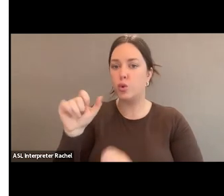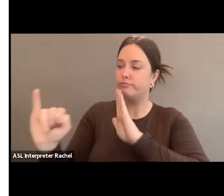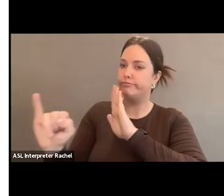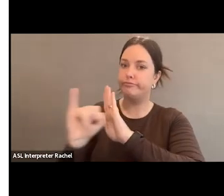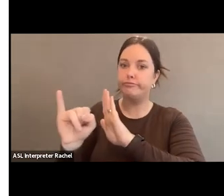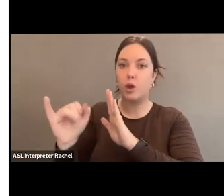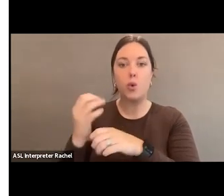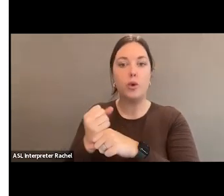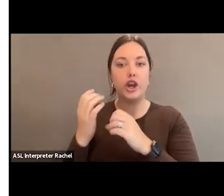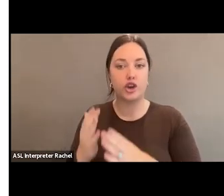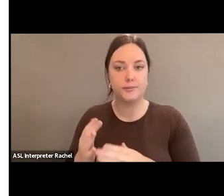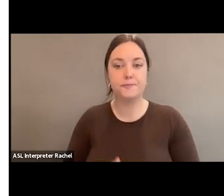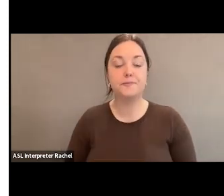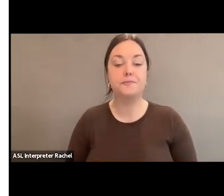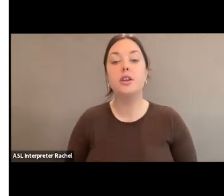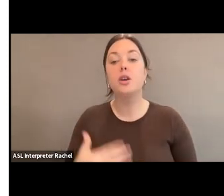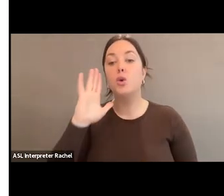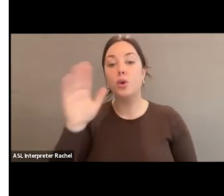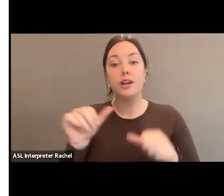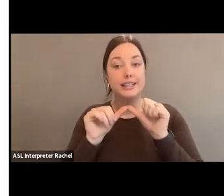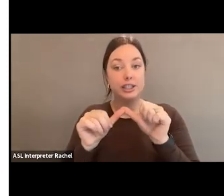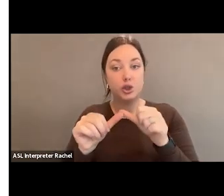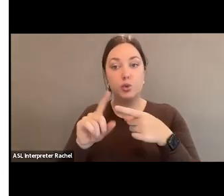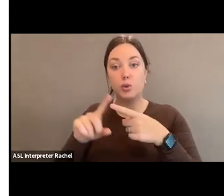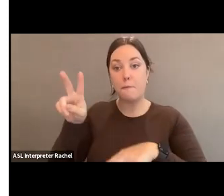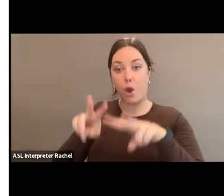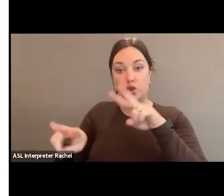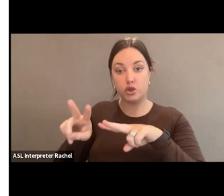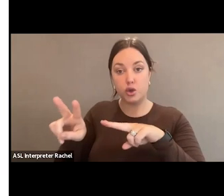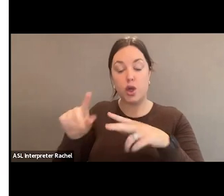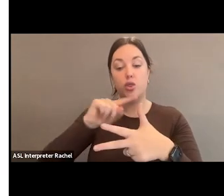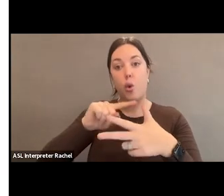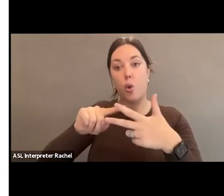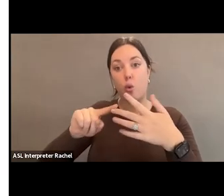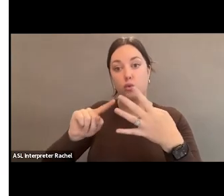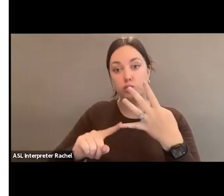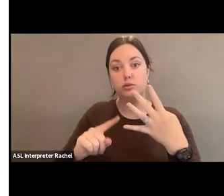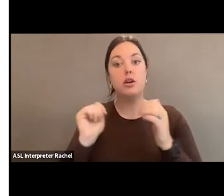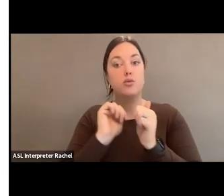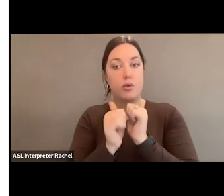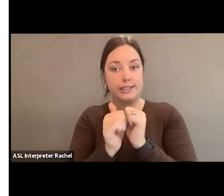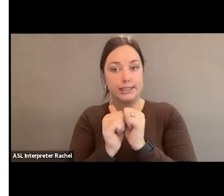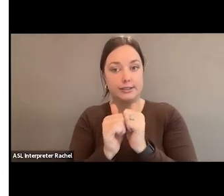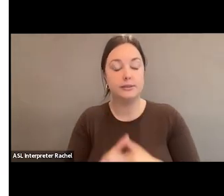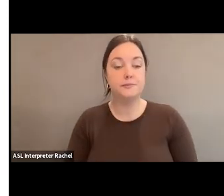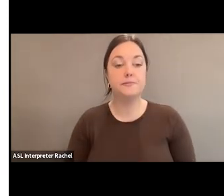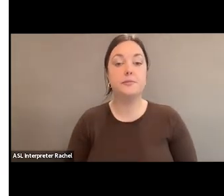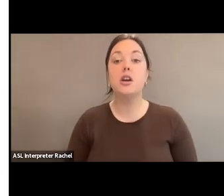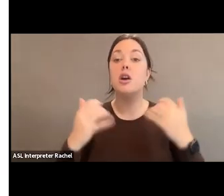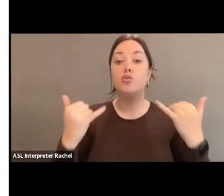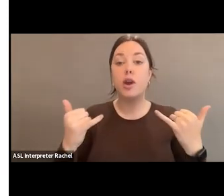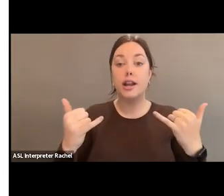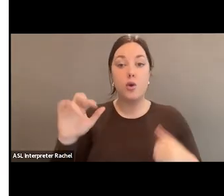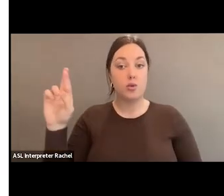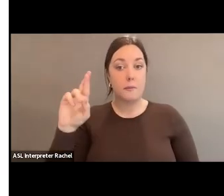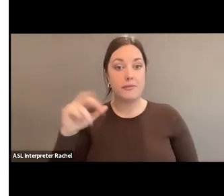But we will continue to certainly monitor those races. Right now, Republicans have